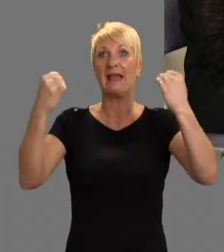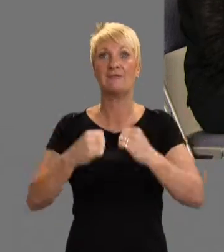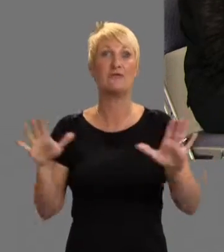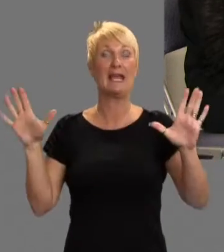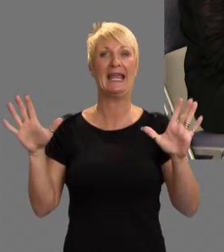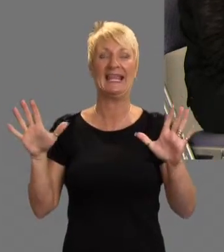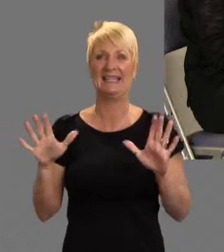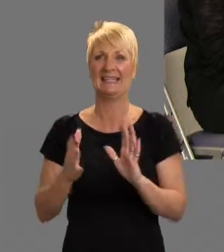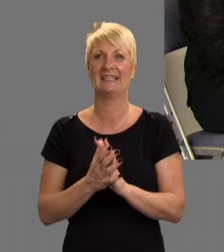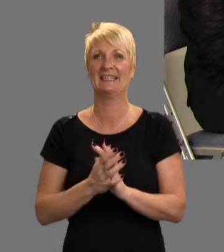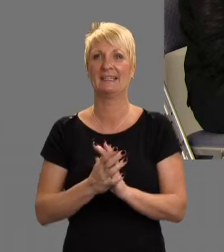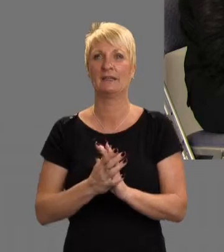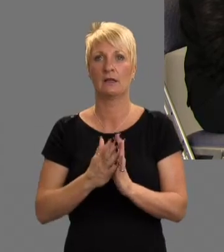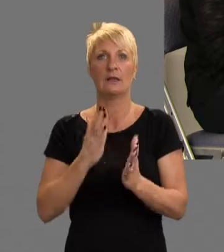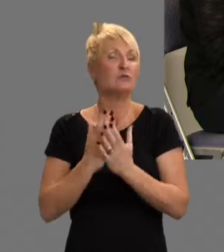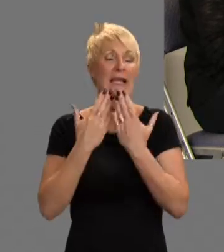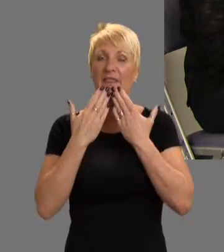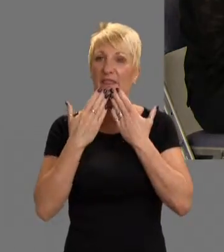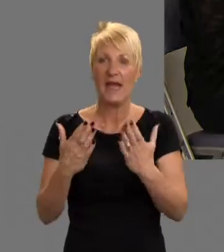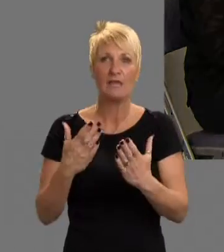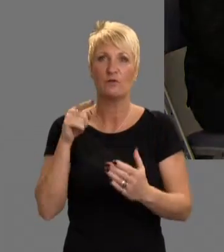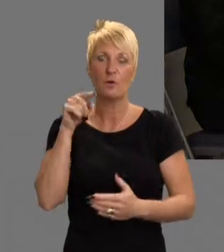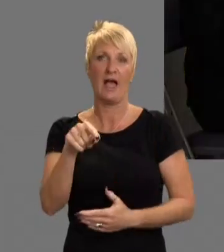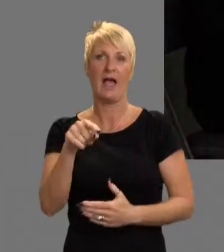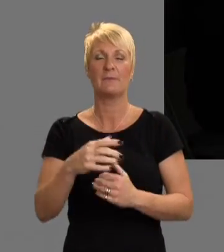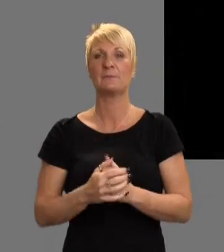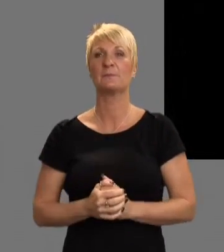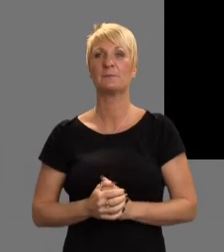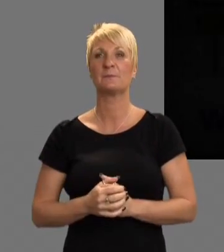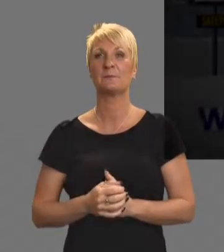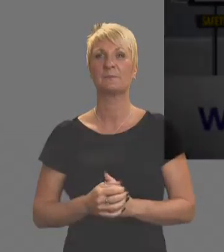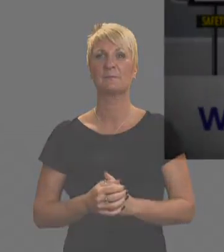free. No, I mean, I'm really thankful So I'm really thankful for that.